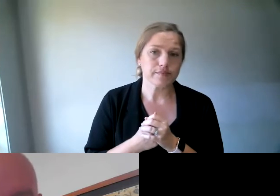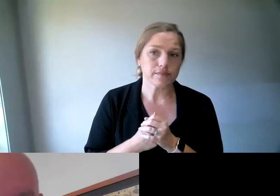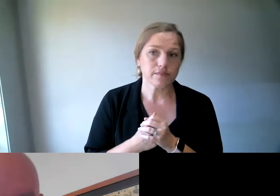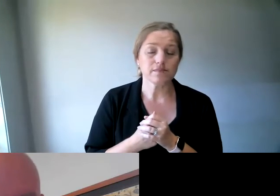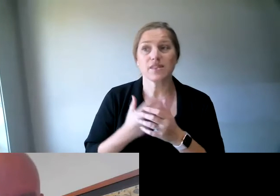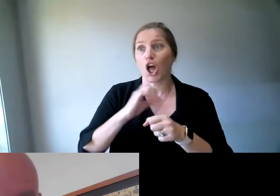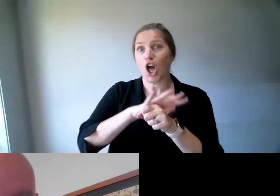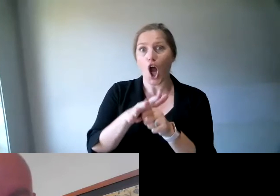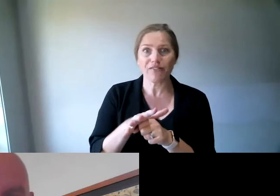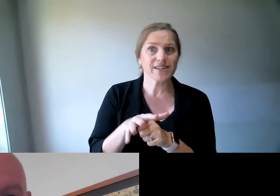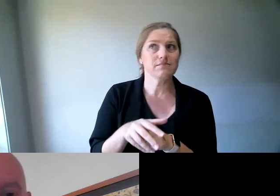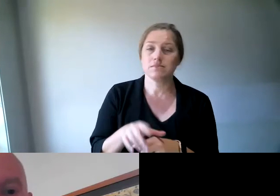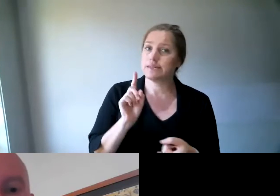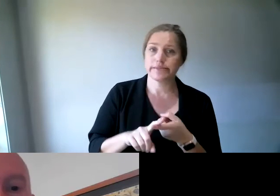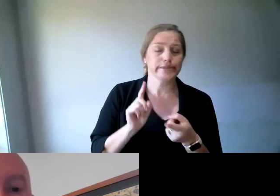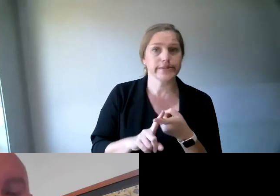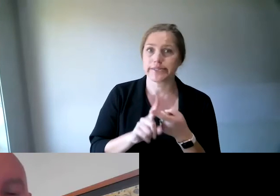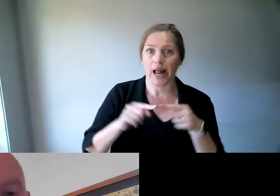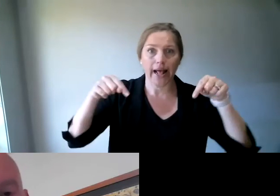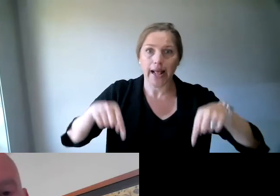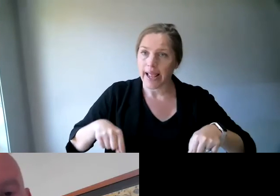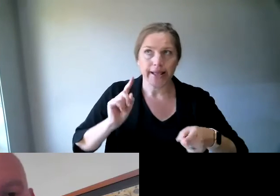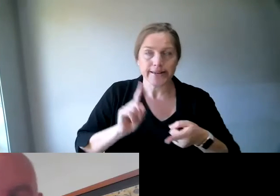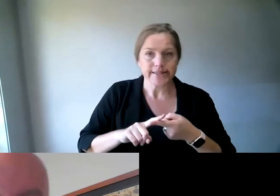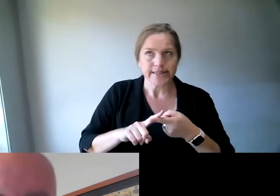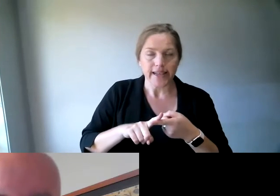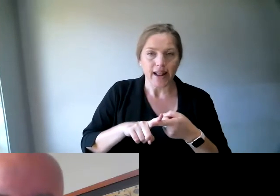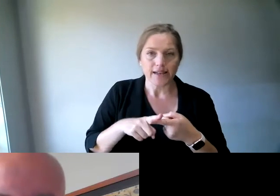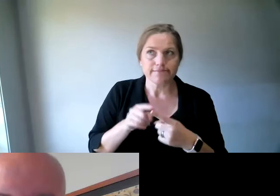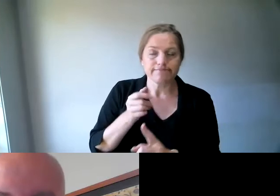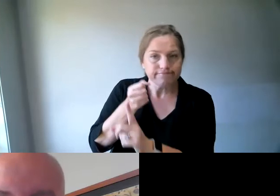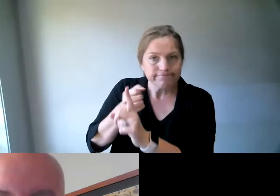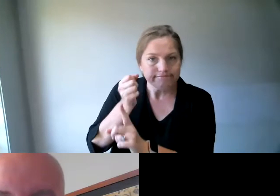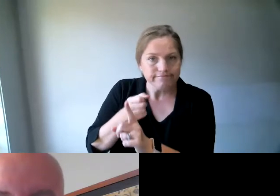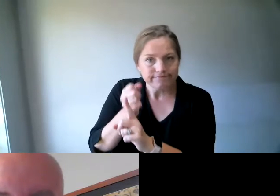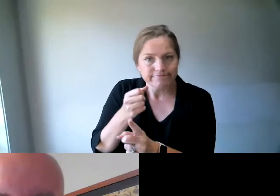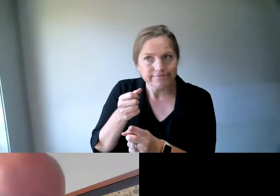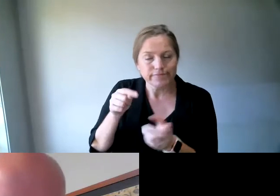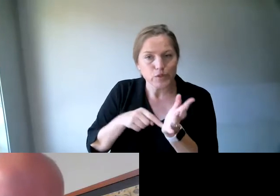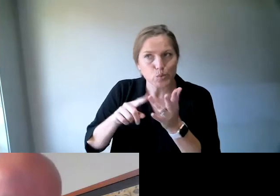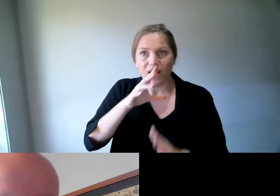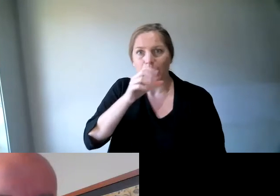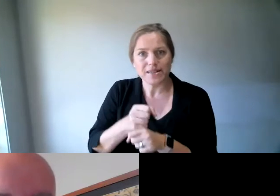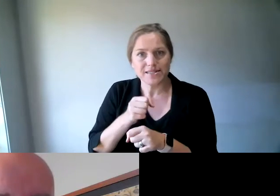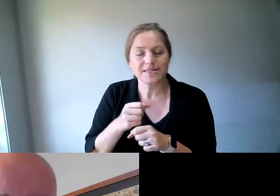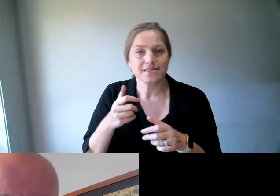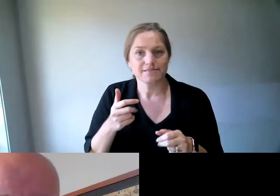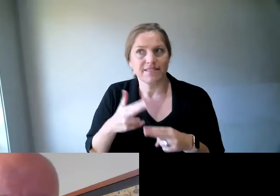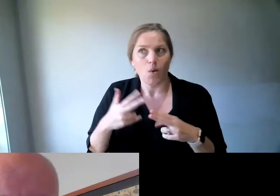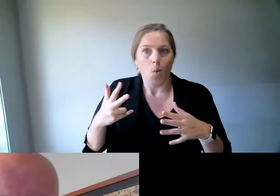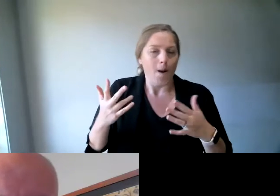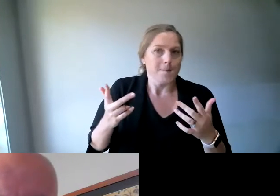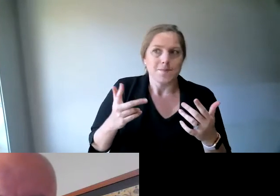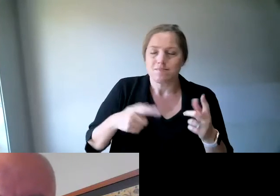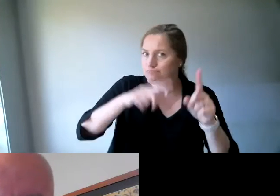COVID-19 is still hanging around. There's been campaigns already about